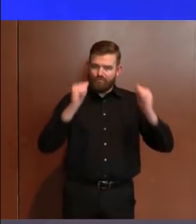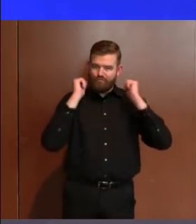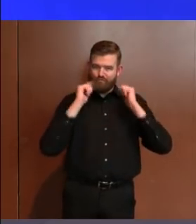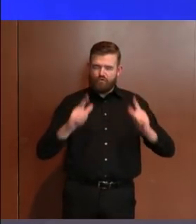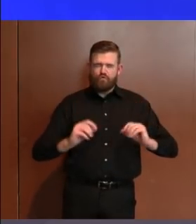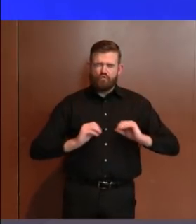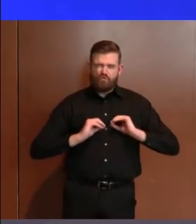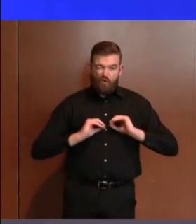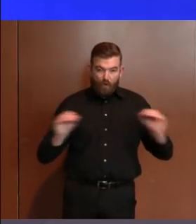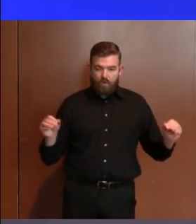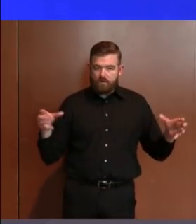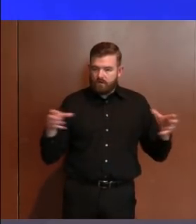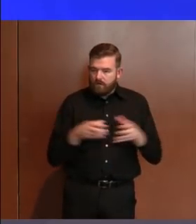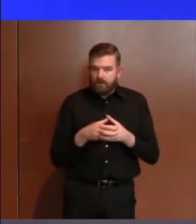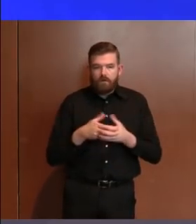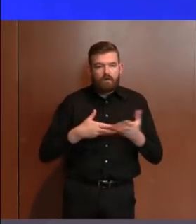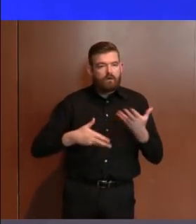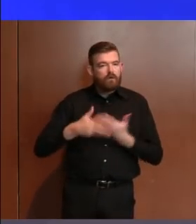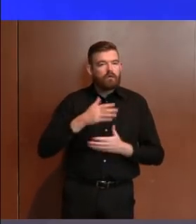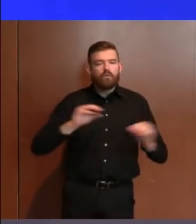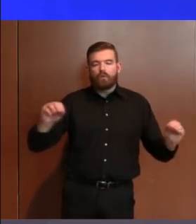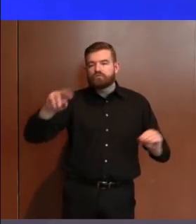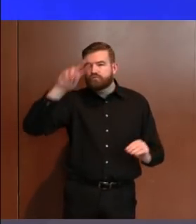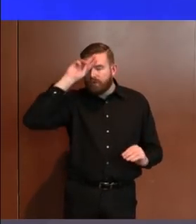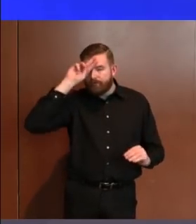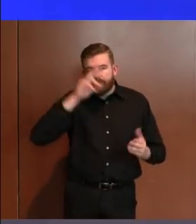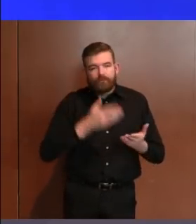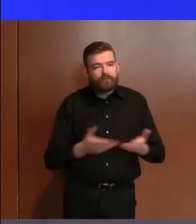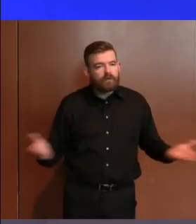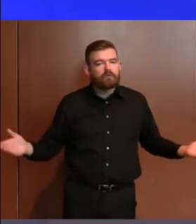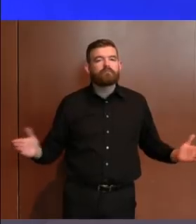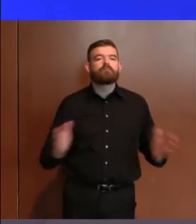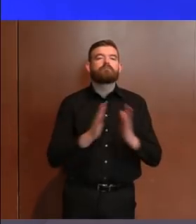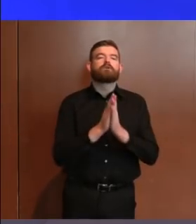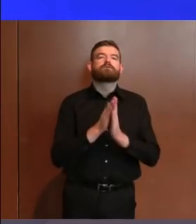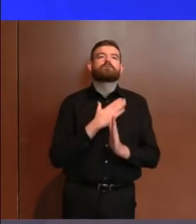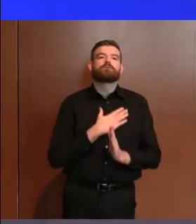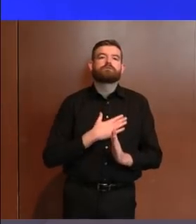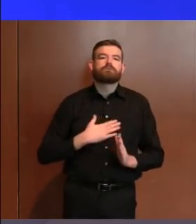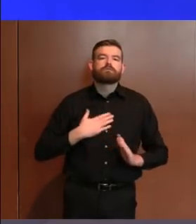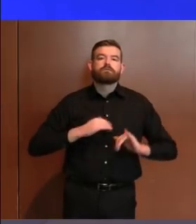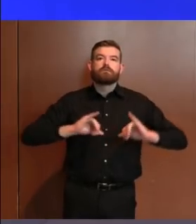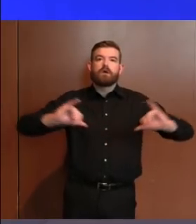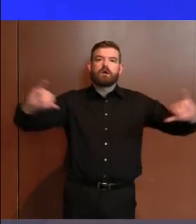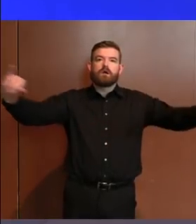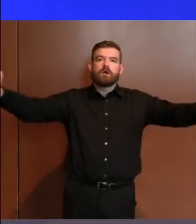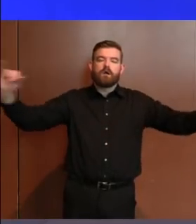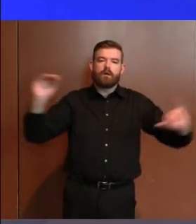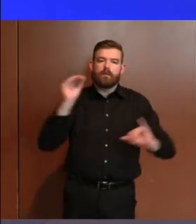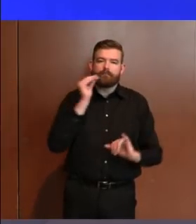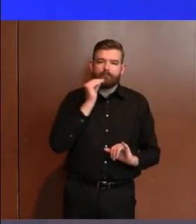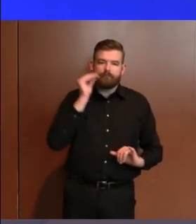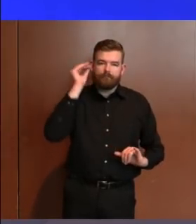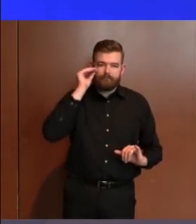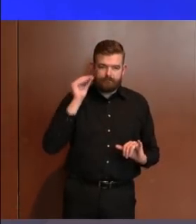stupid behavior, certainly. But please, everybody, stay at home.